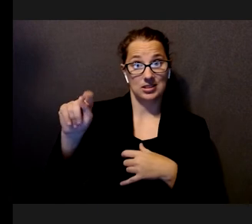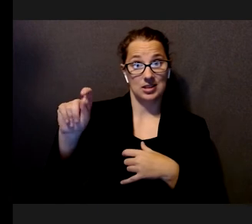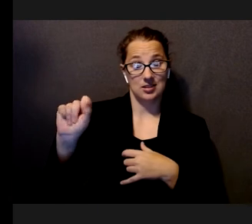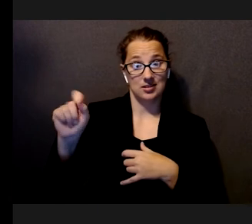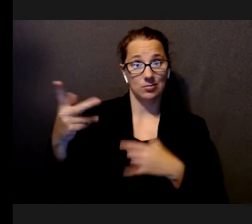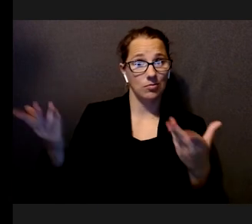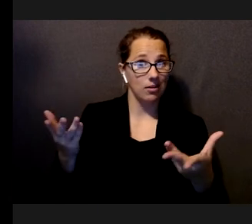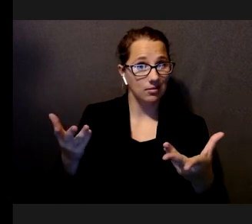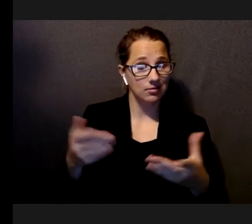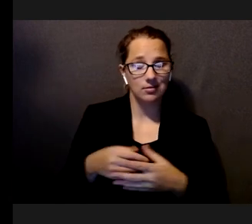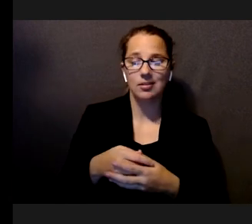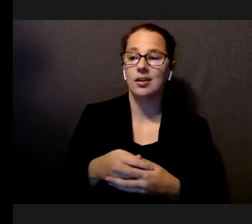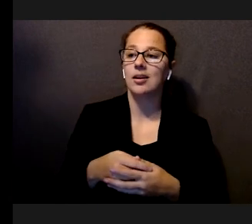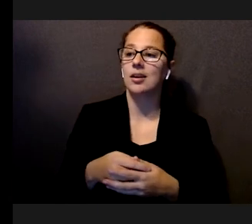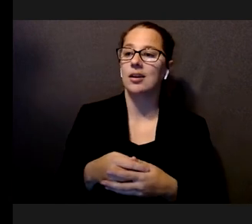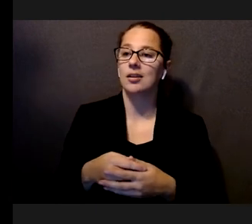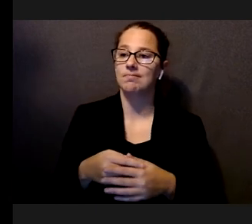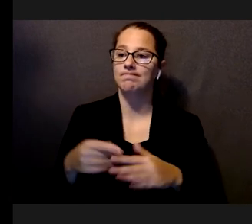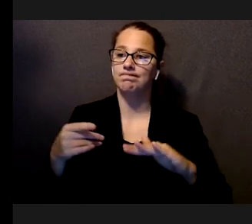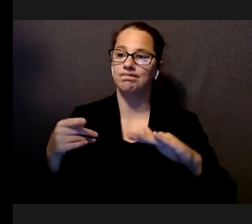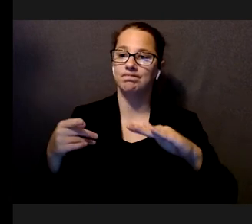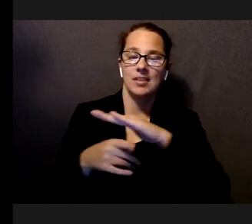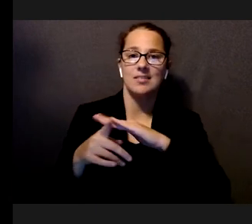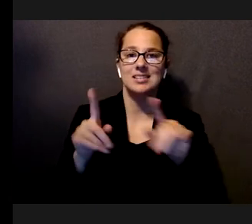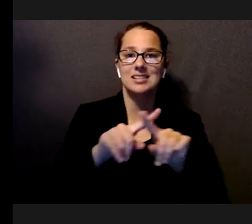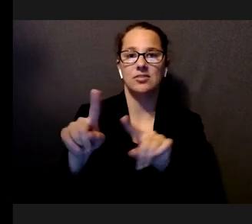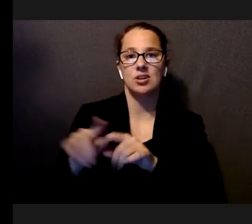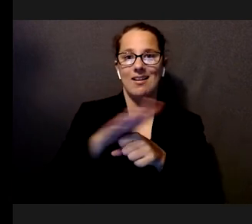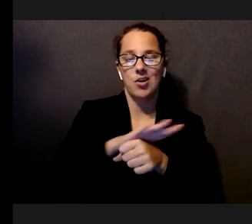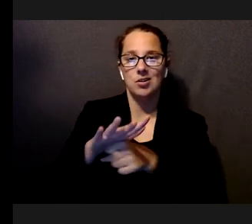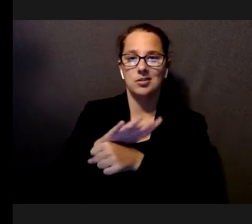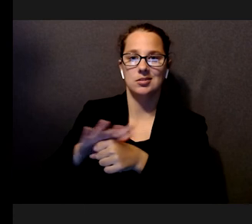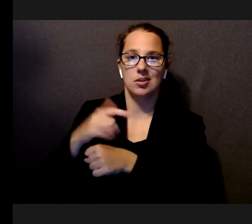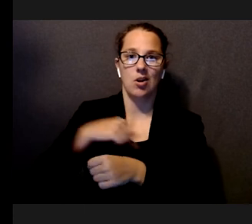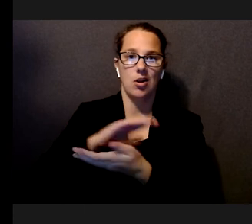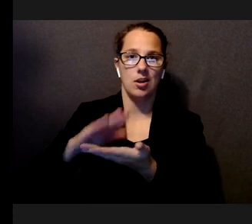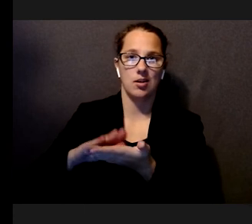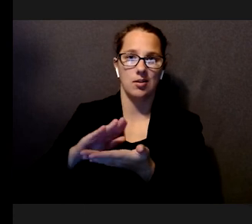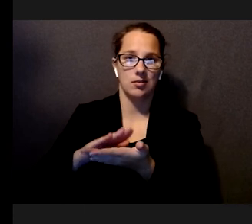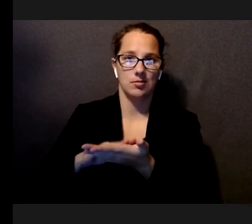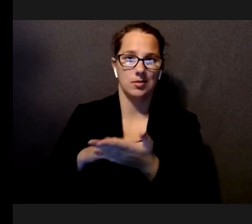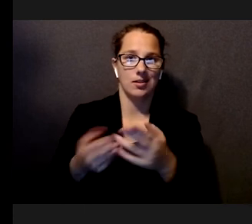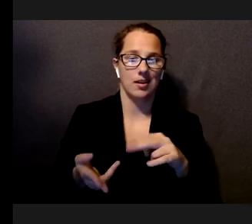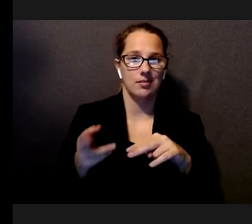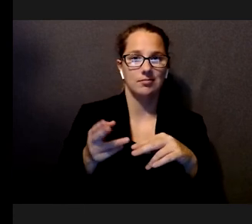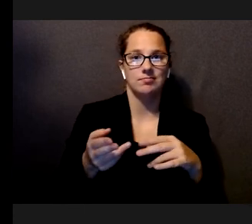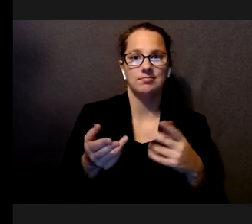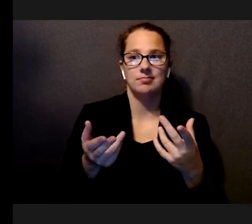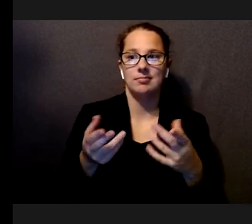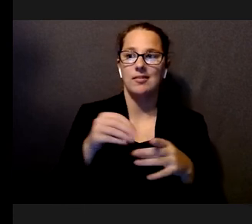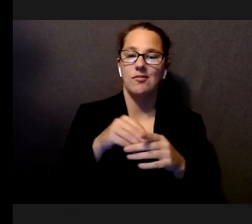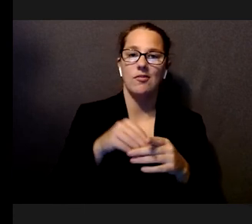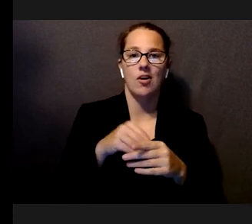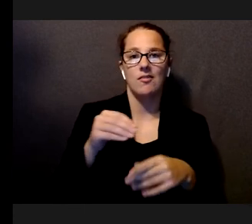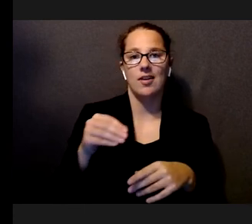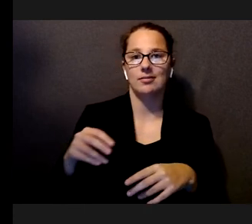navigating different areas around our campus that included elevation changes, like stairs